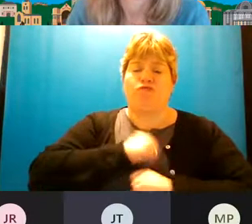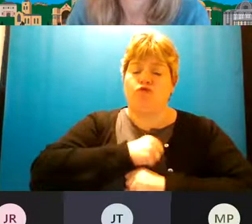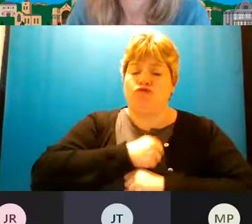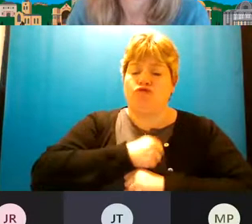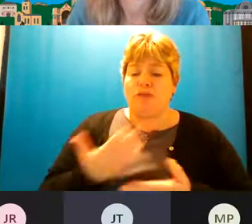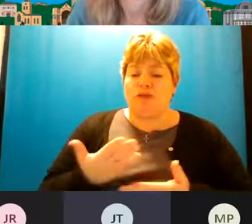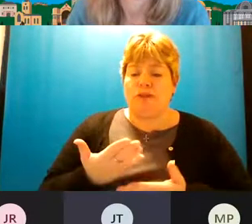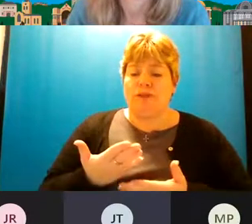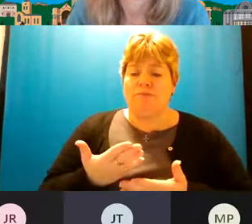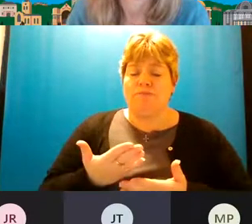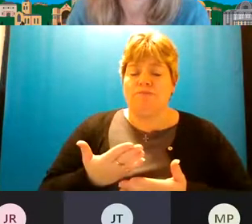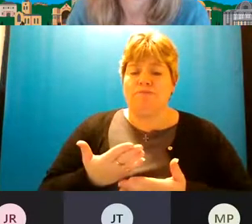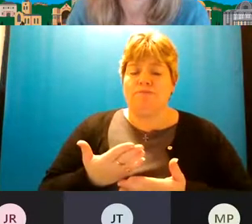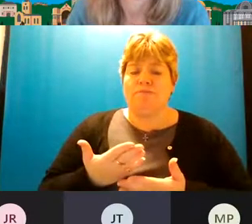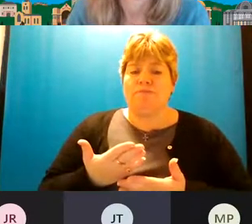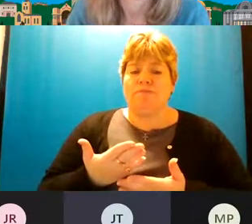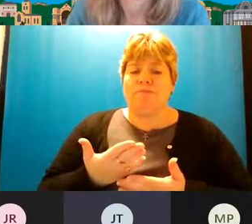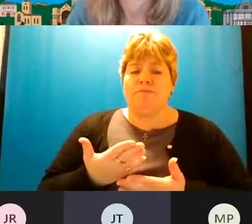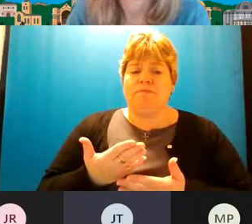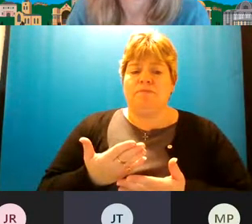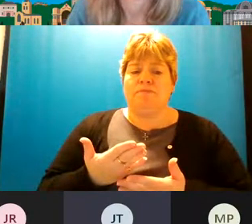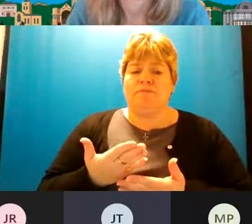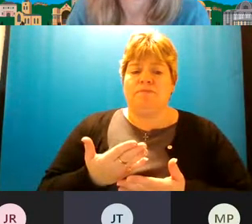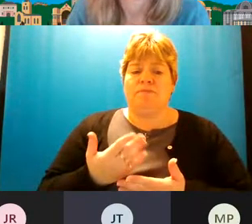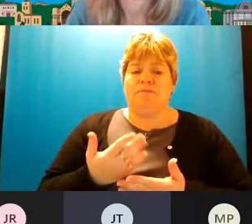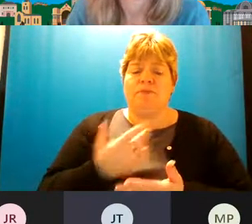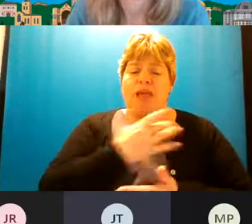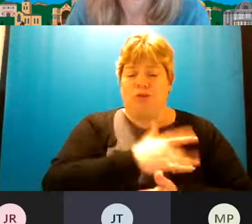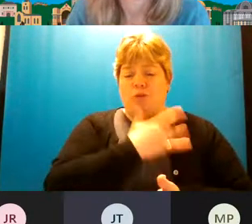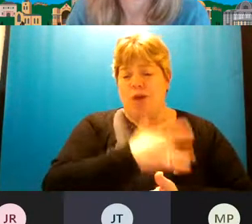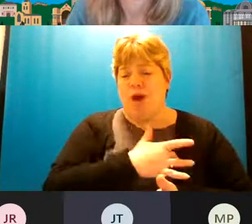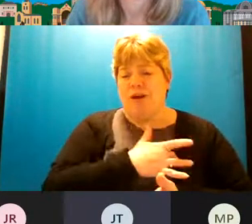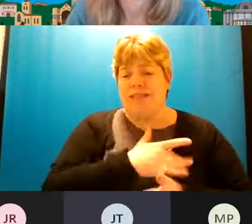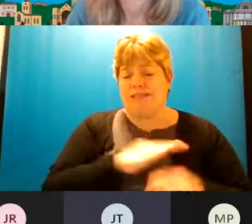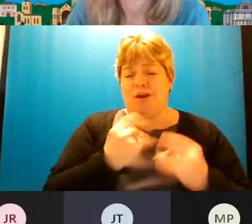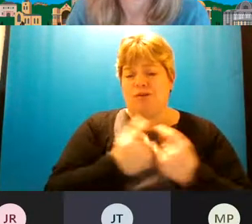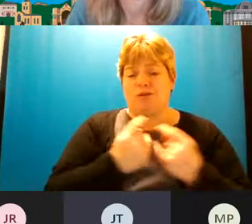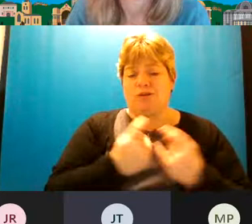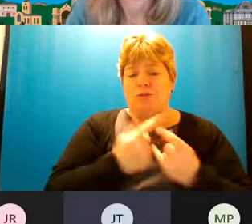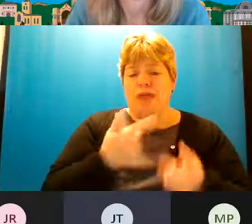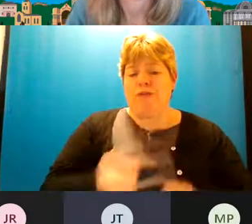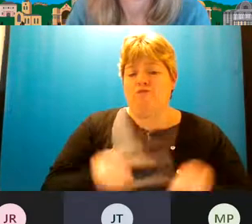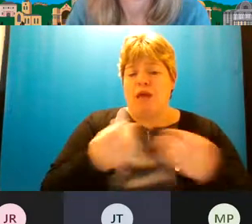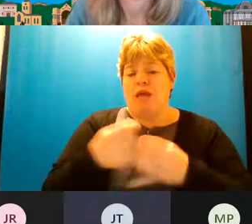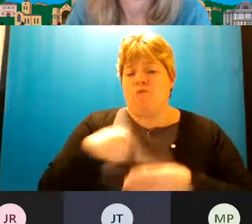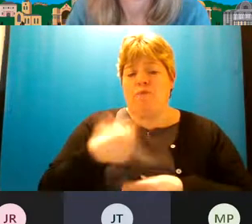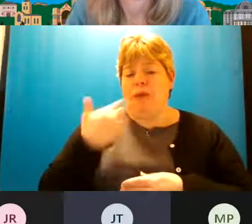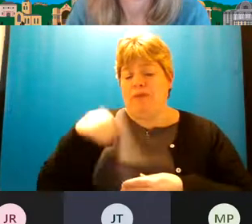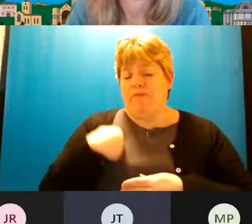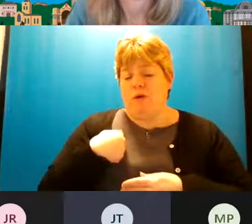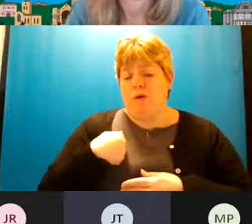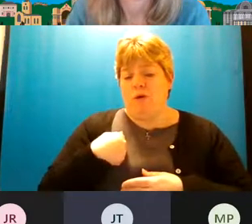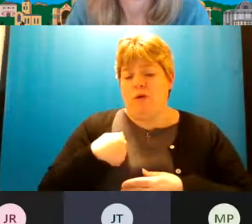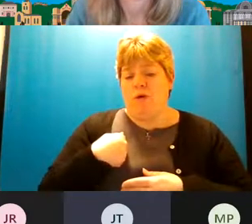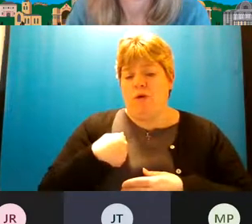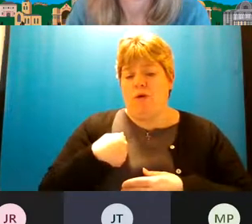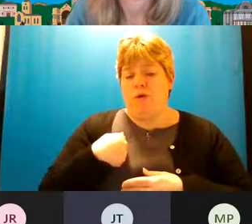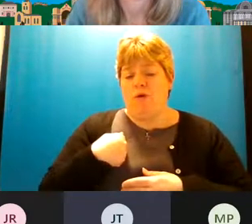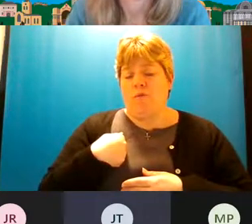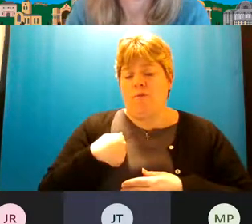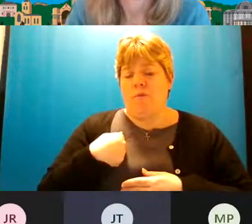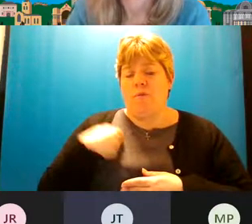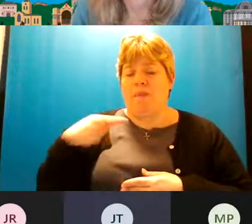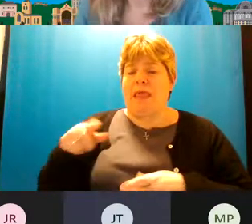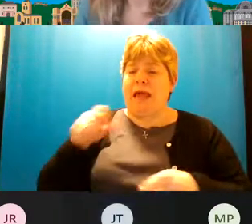and i think you know to be honest it's not something that's been raised with me before to be honest i don't think you know that particular